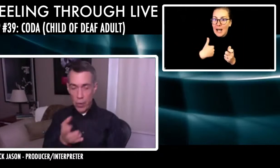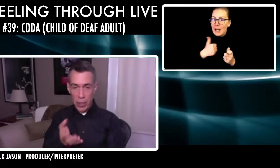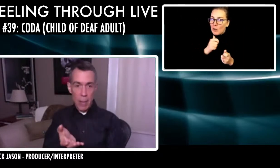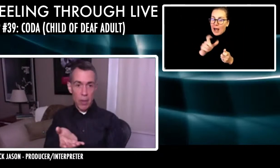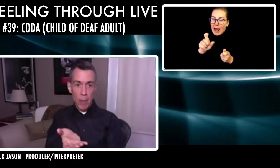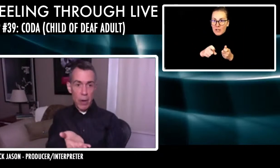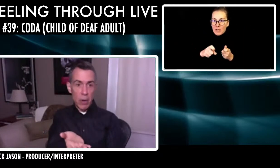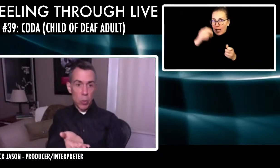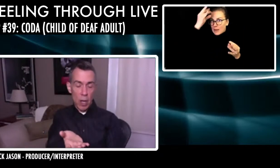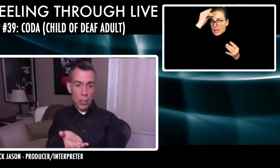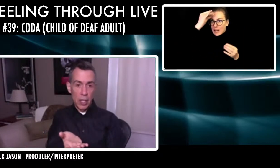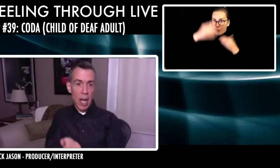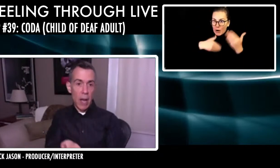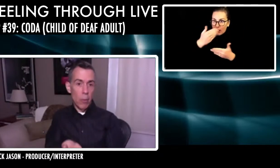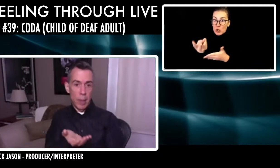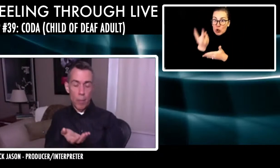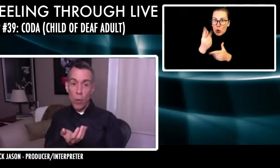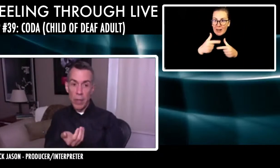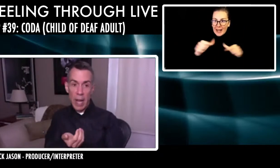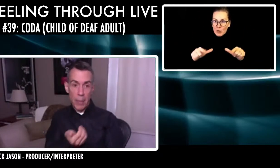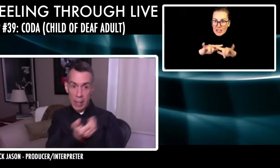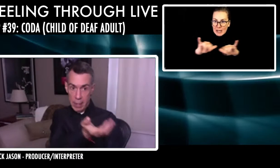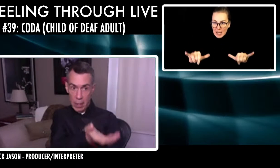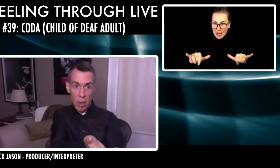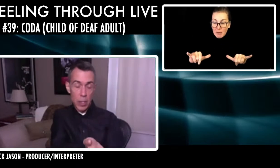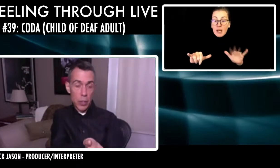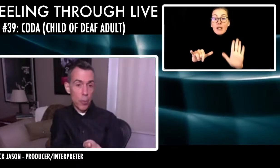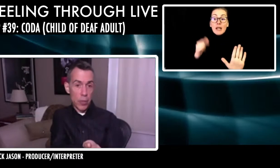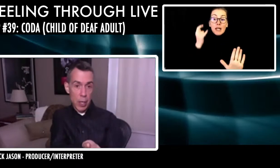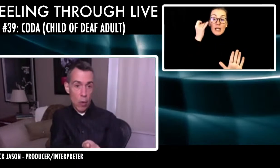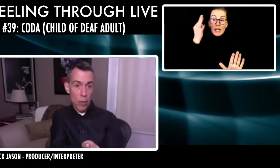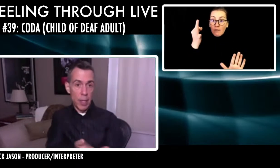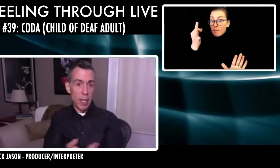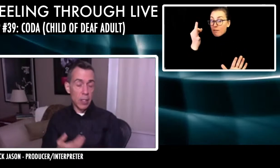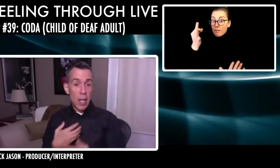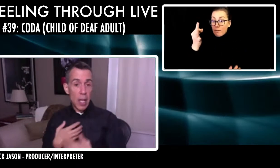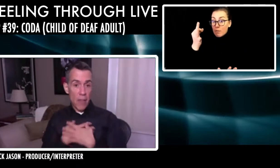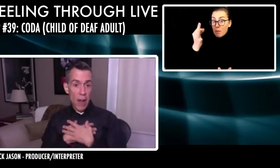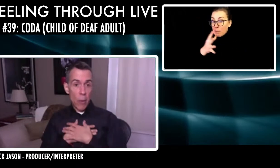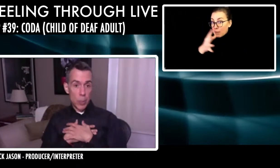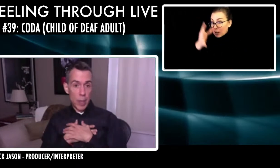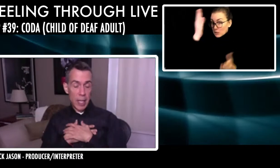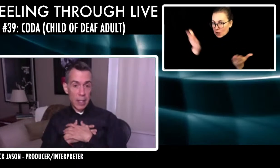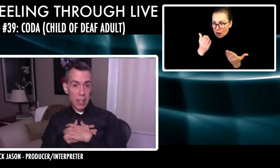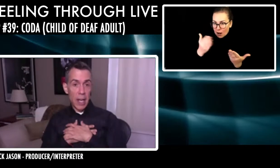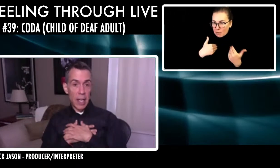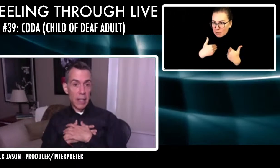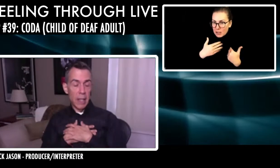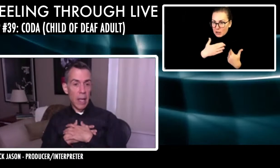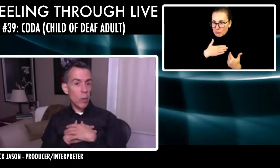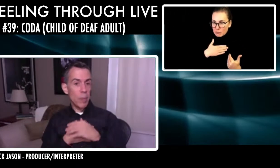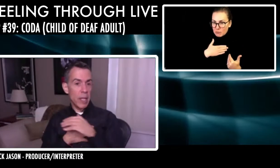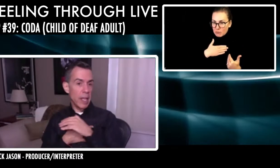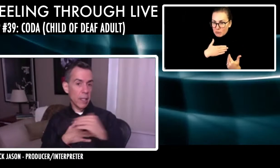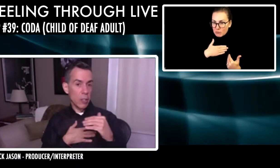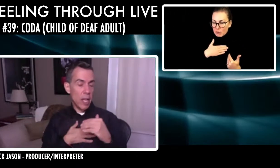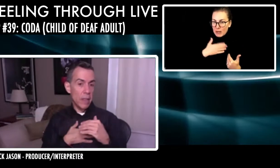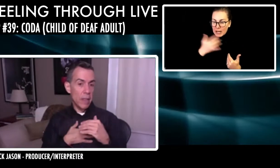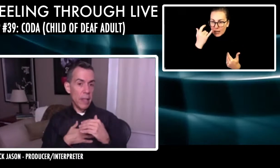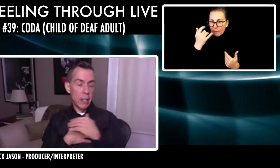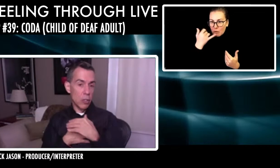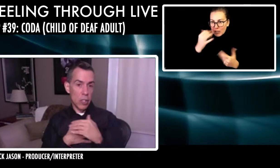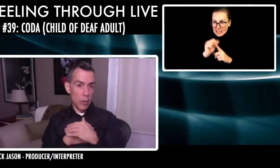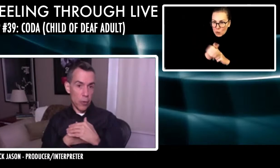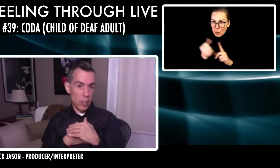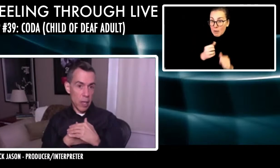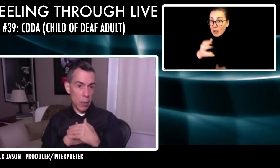So for example, if my parents were watching, I would be more than happy to let the interpreter take over because if I were speaking and signing, it would be in English and